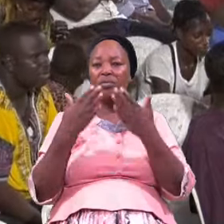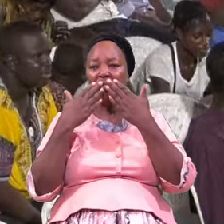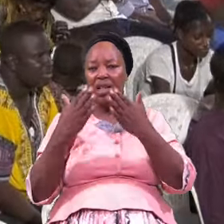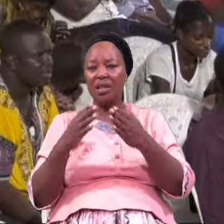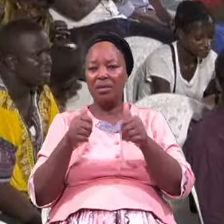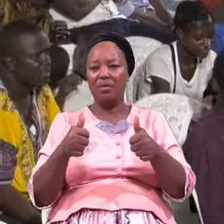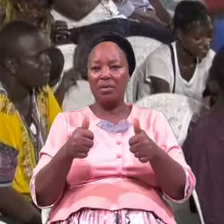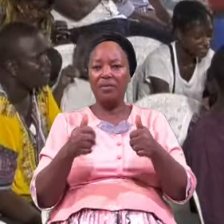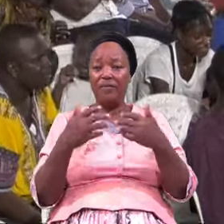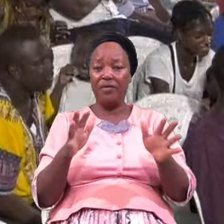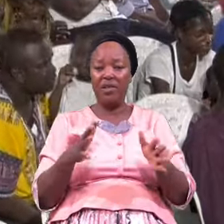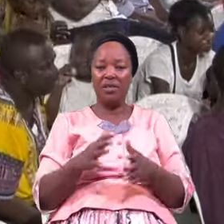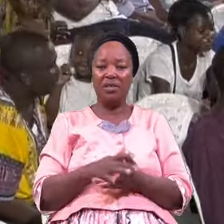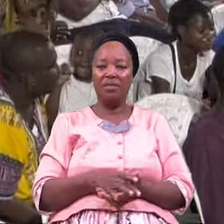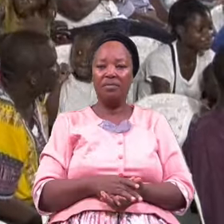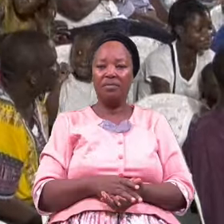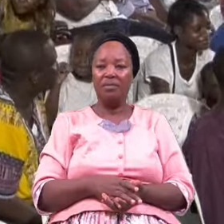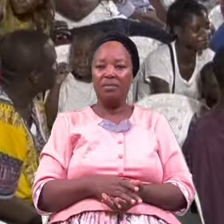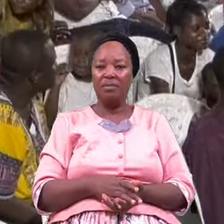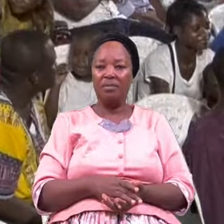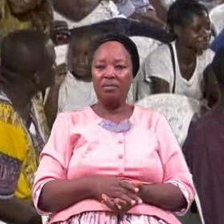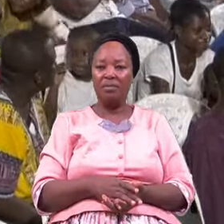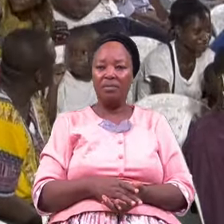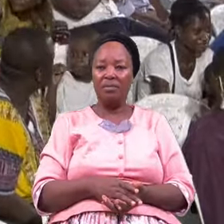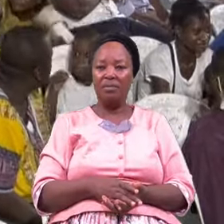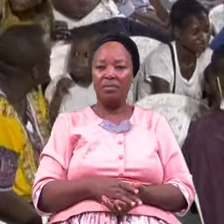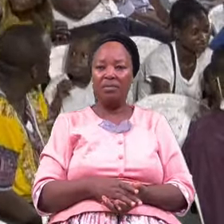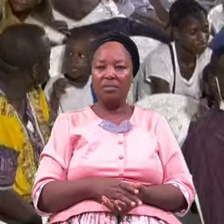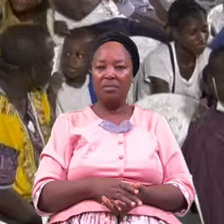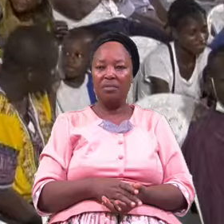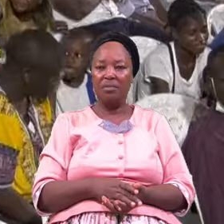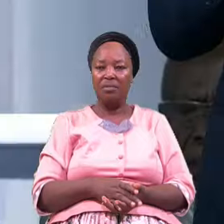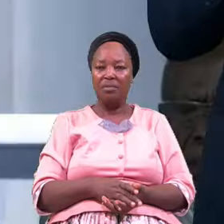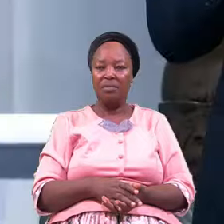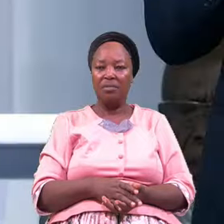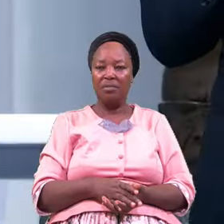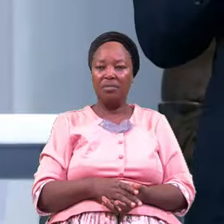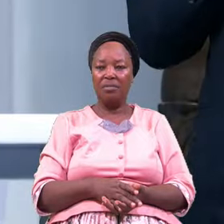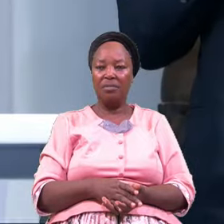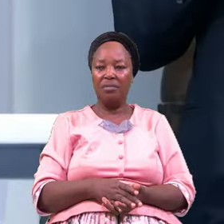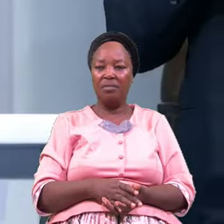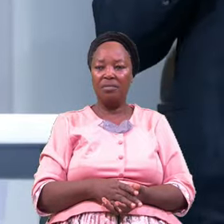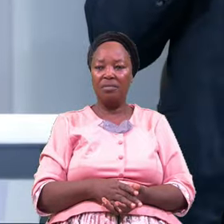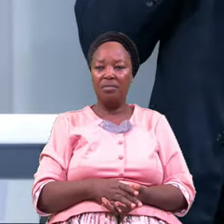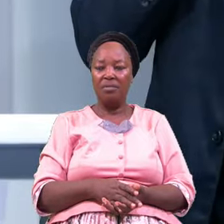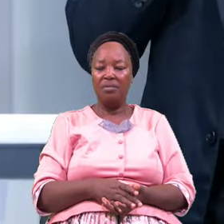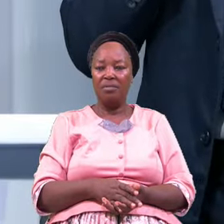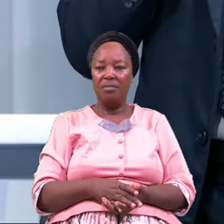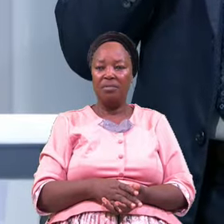Right Hand Side On My Right Hand Side Extreme Right Okay Finish Up Quickly